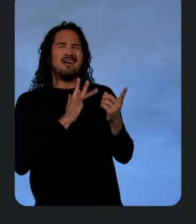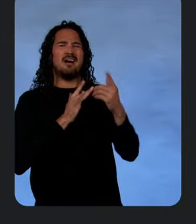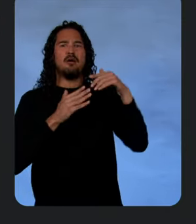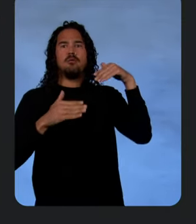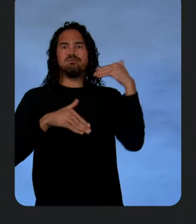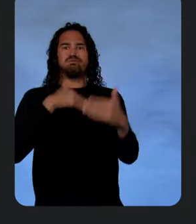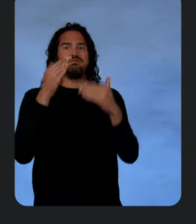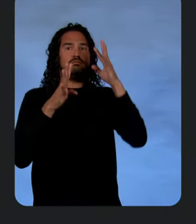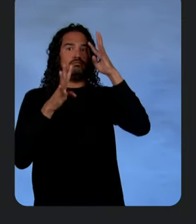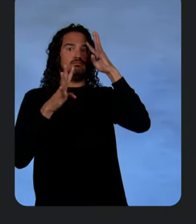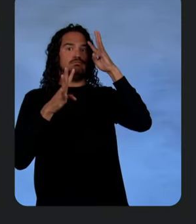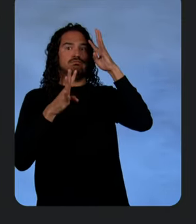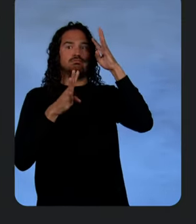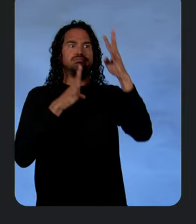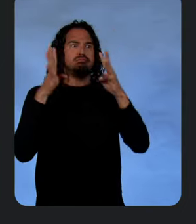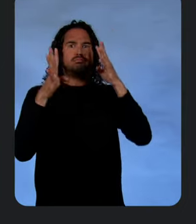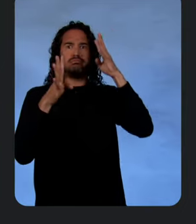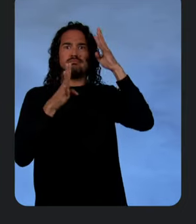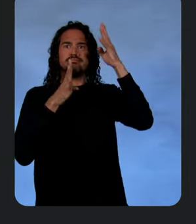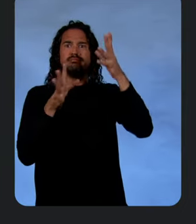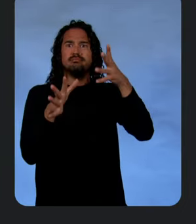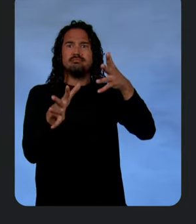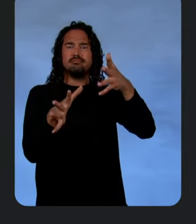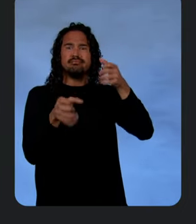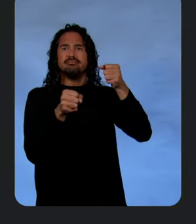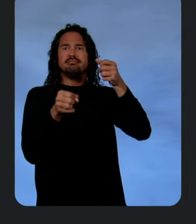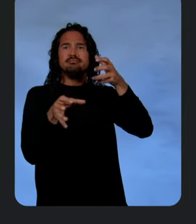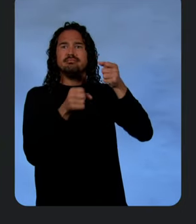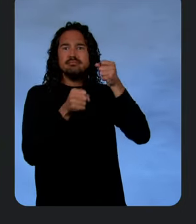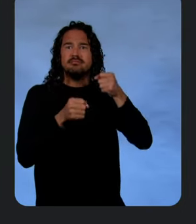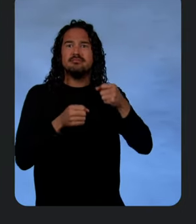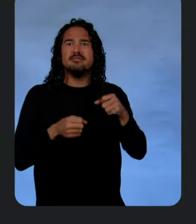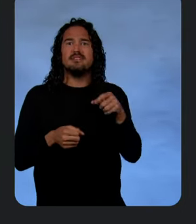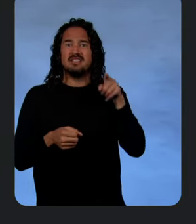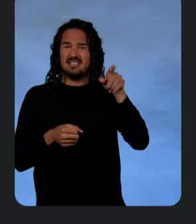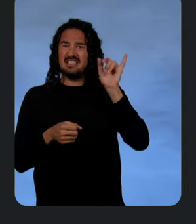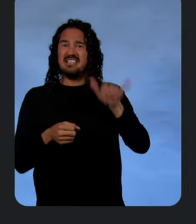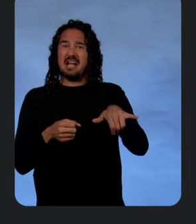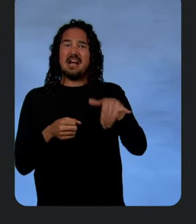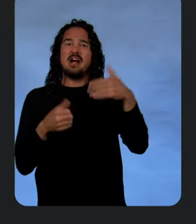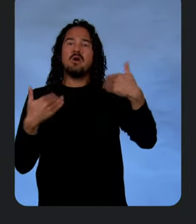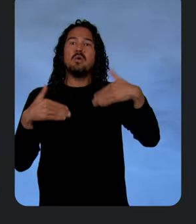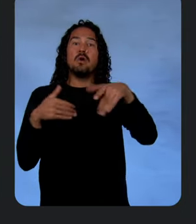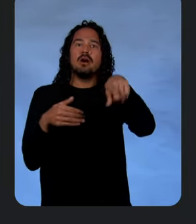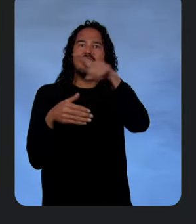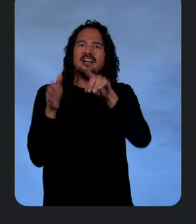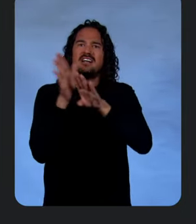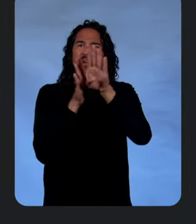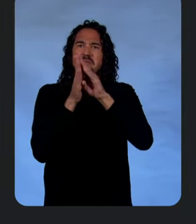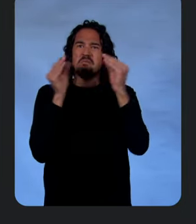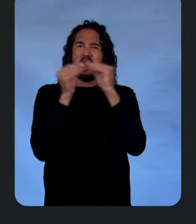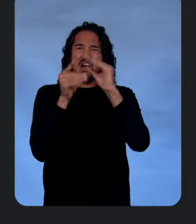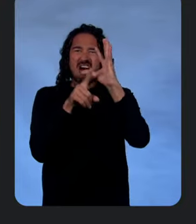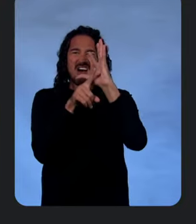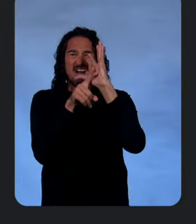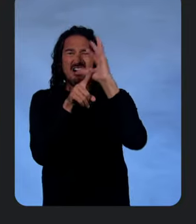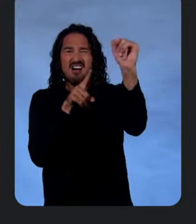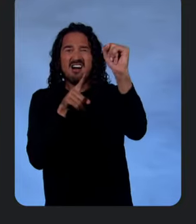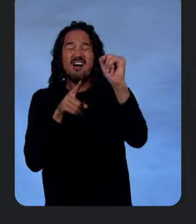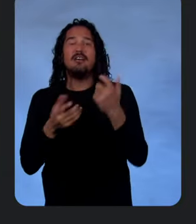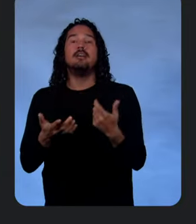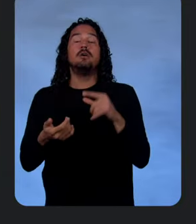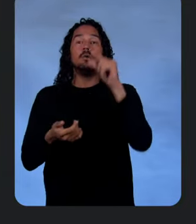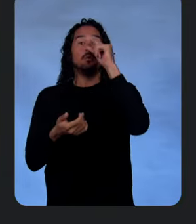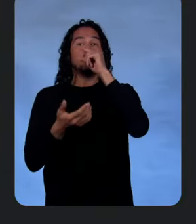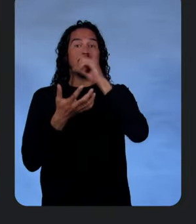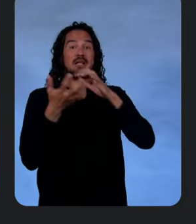fits. Super cool. So look, the pace of innovation is speeding up, though, and you all are building some amazing things right now. At Google Cloud, we want